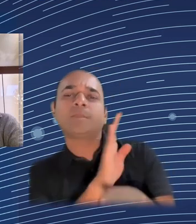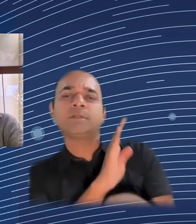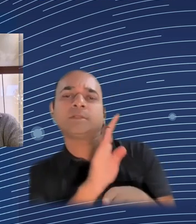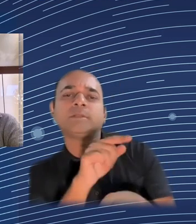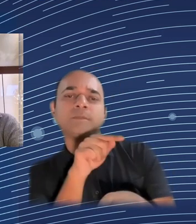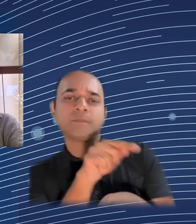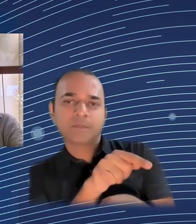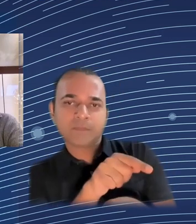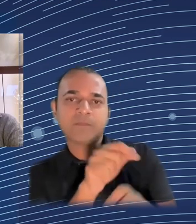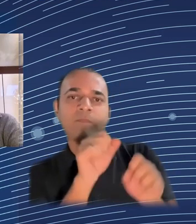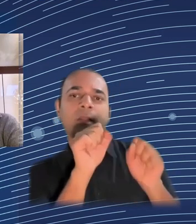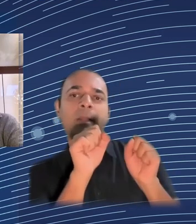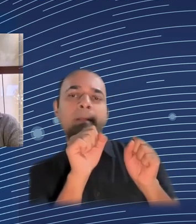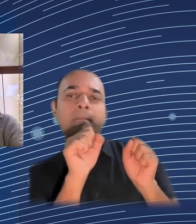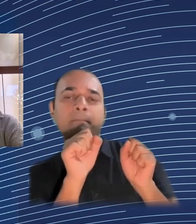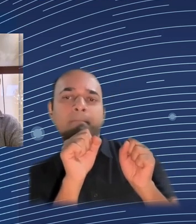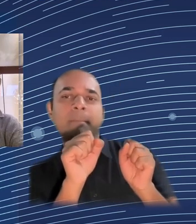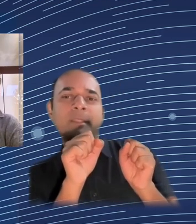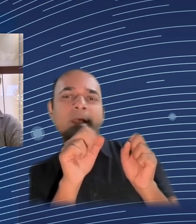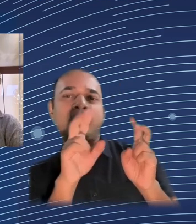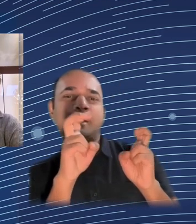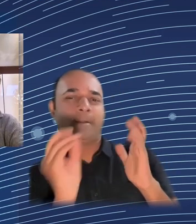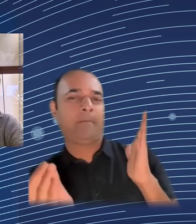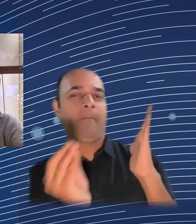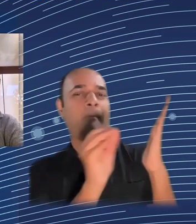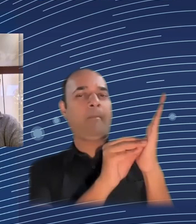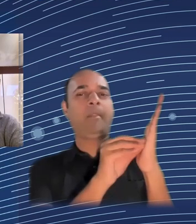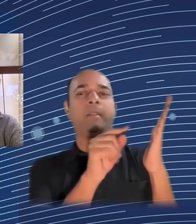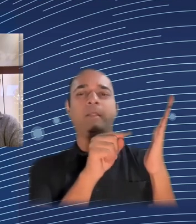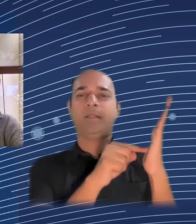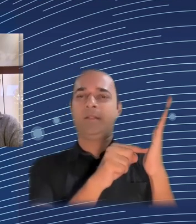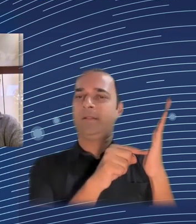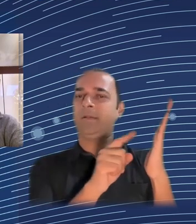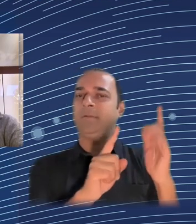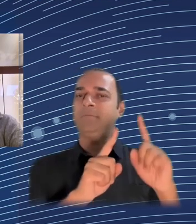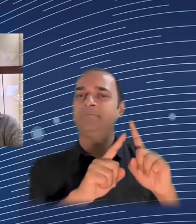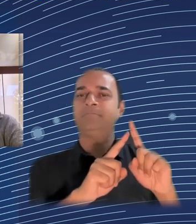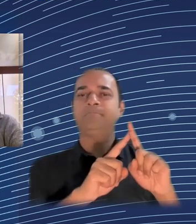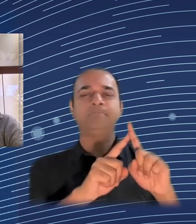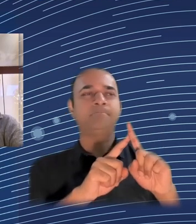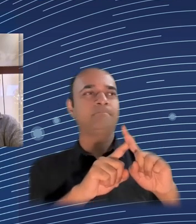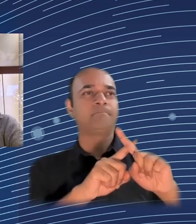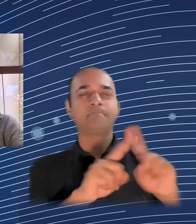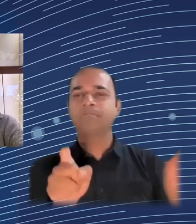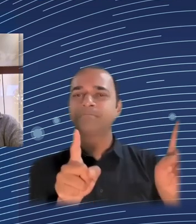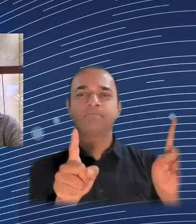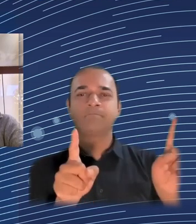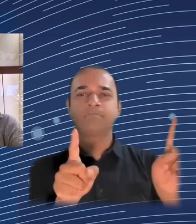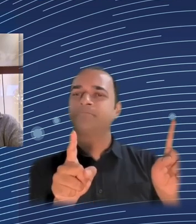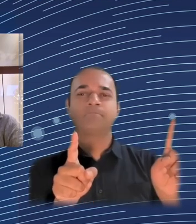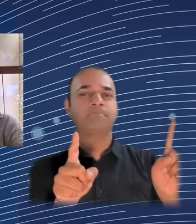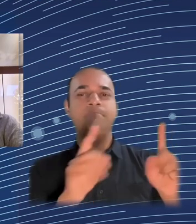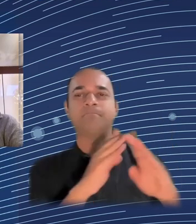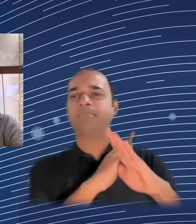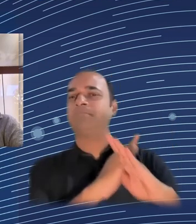that is indeed, as I understand, a very good way to develop AI safely. And so the question is, could we include this